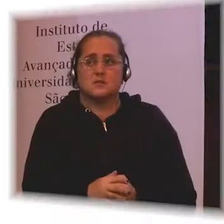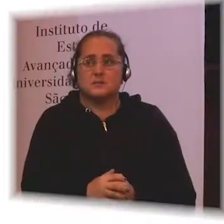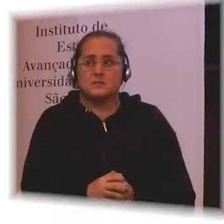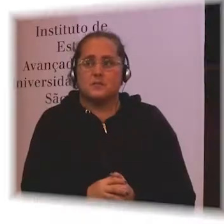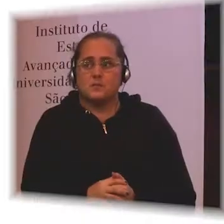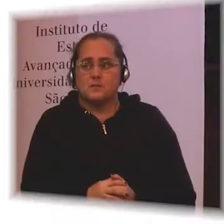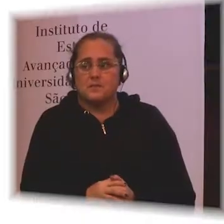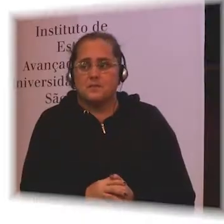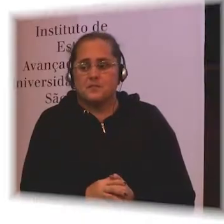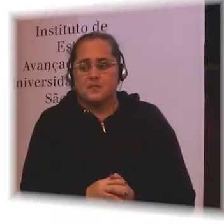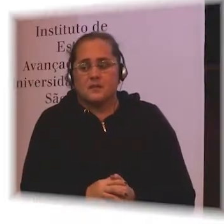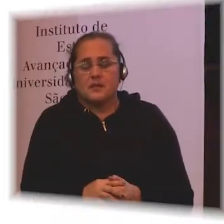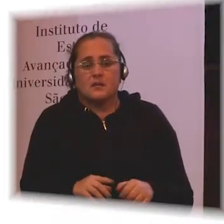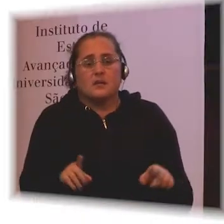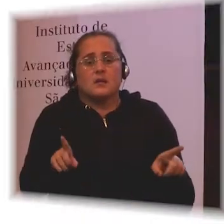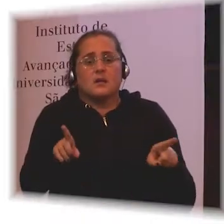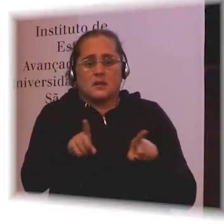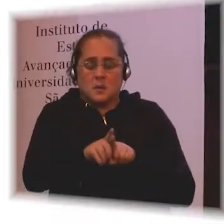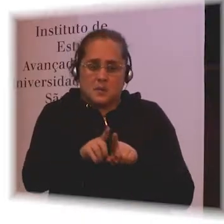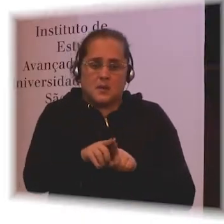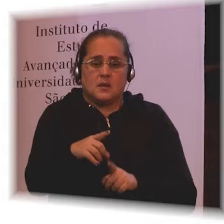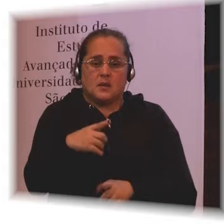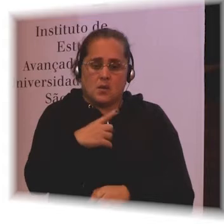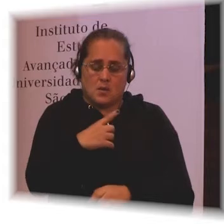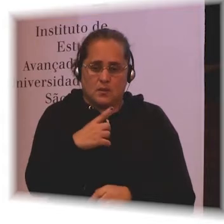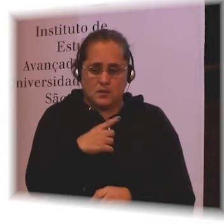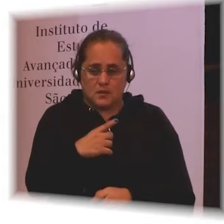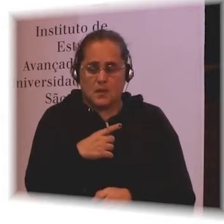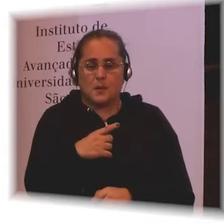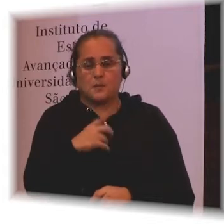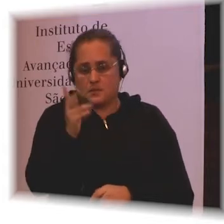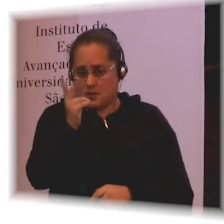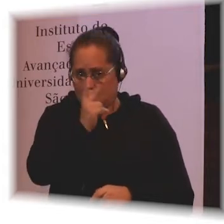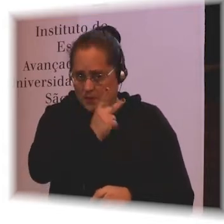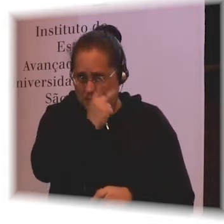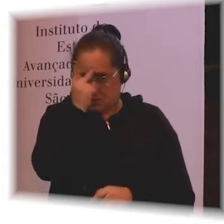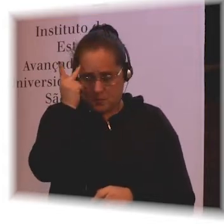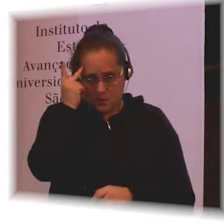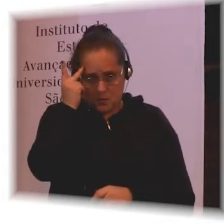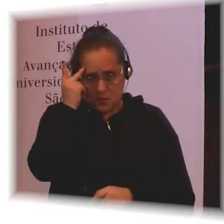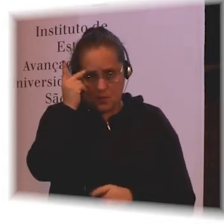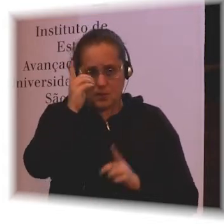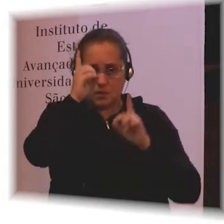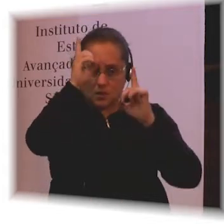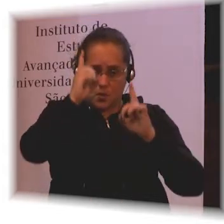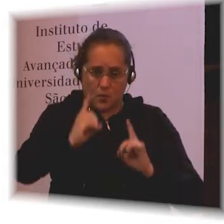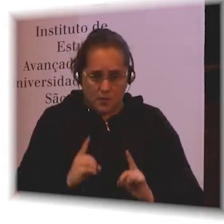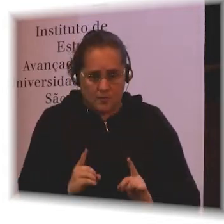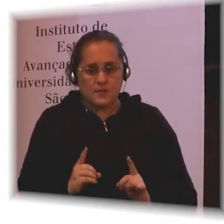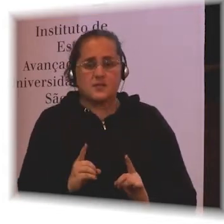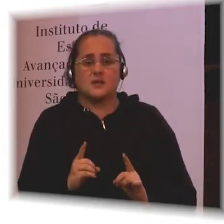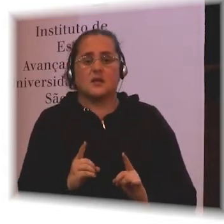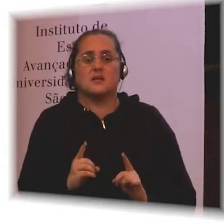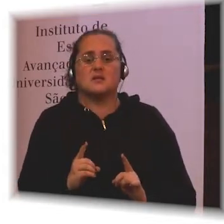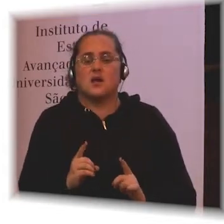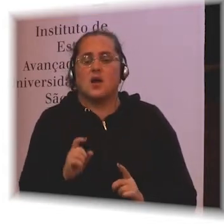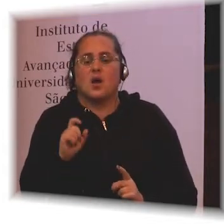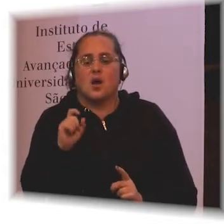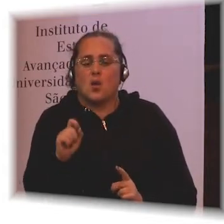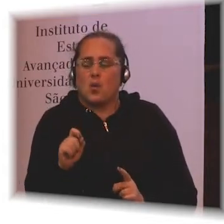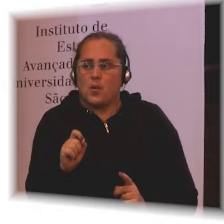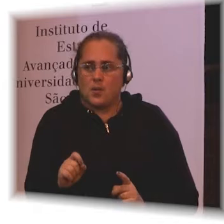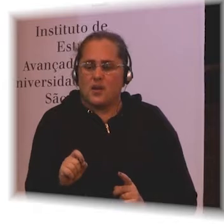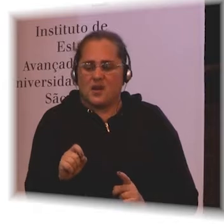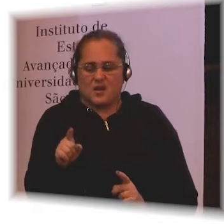And cutting across it, people with disabilities experience often large levels of stigma and discrimination. Which cuts